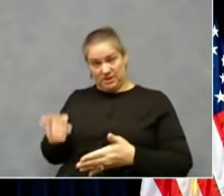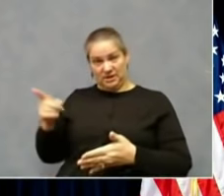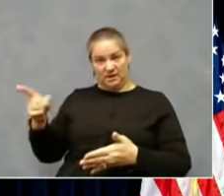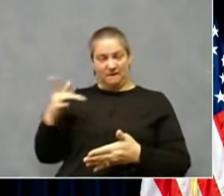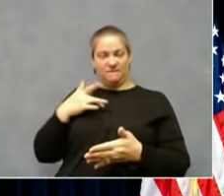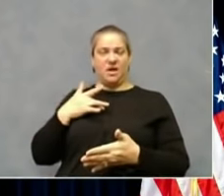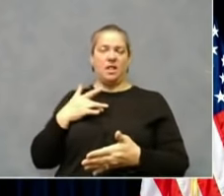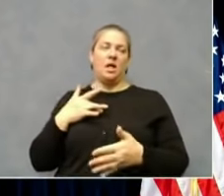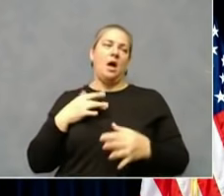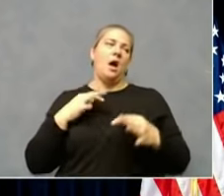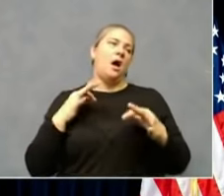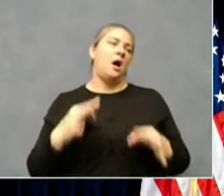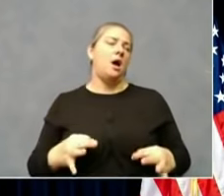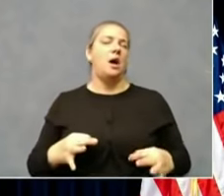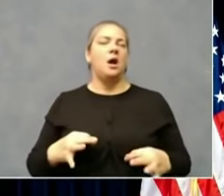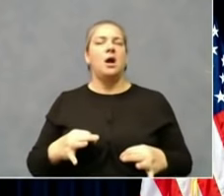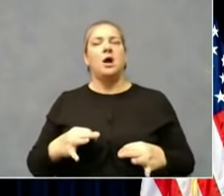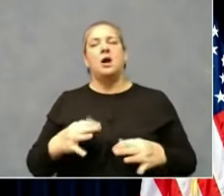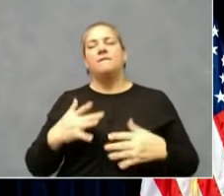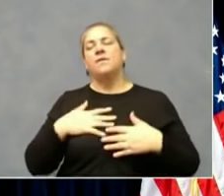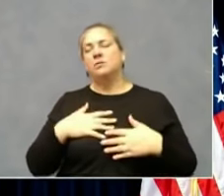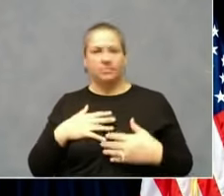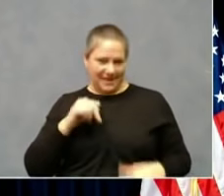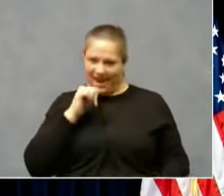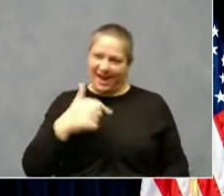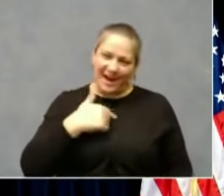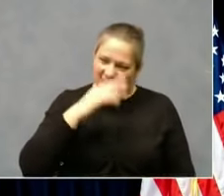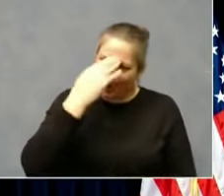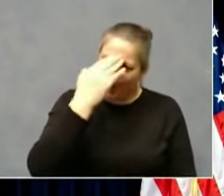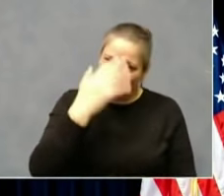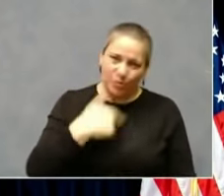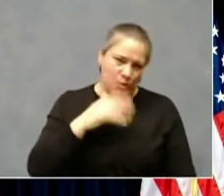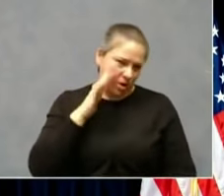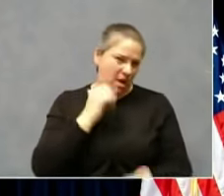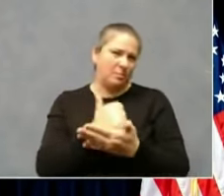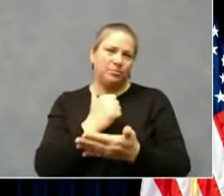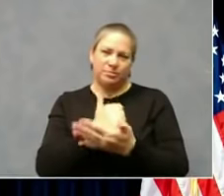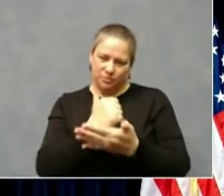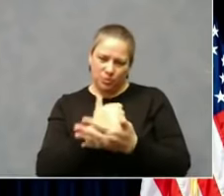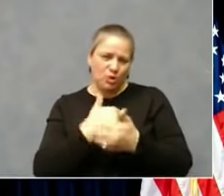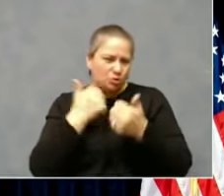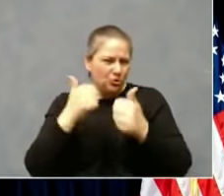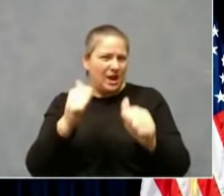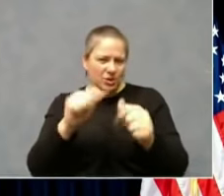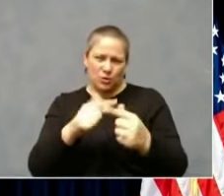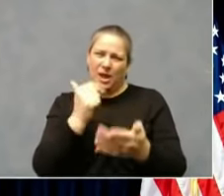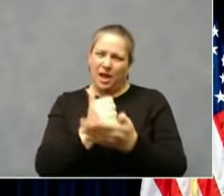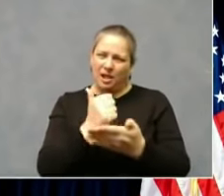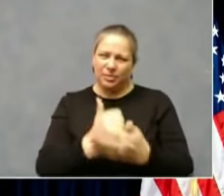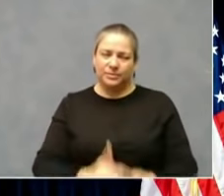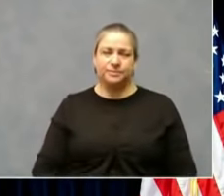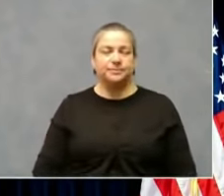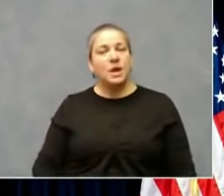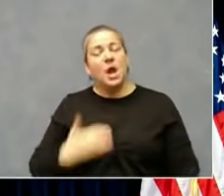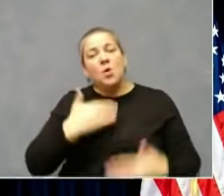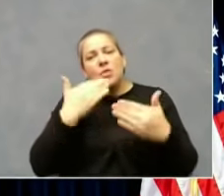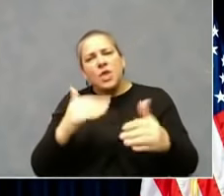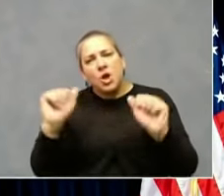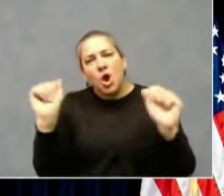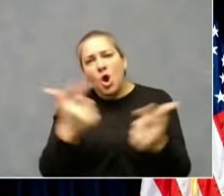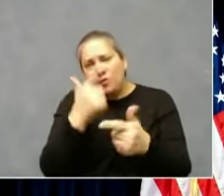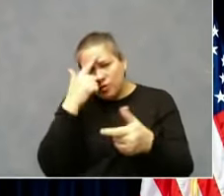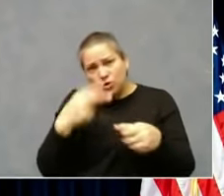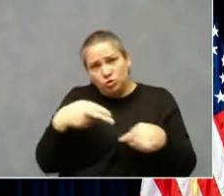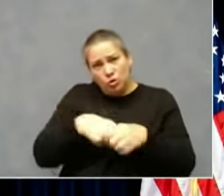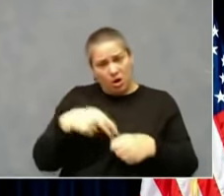We want to help and we're trying. All right. I want to thank everybody for joining us today.